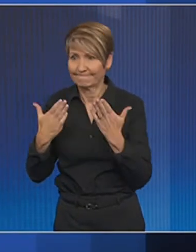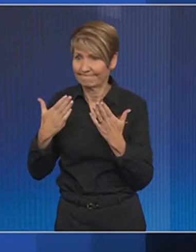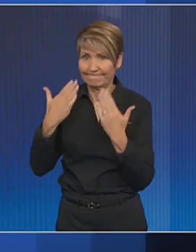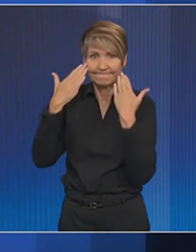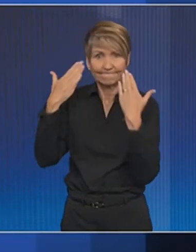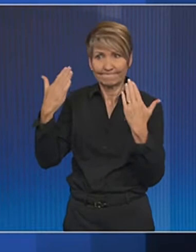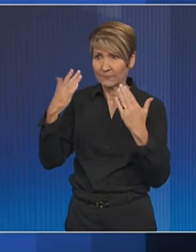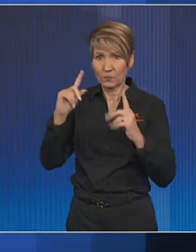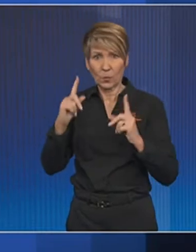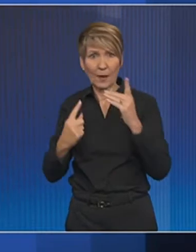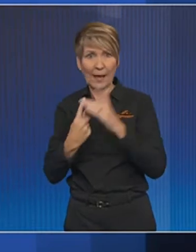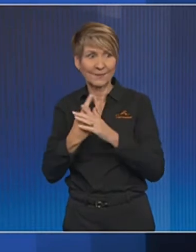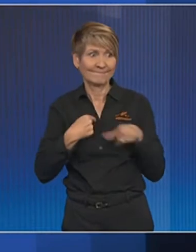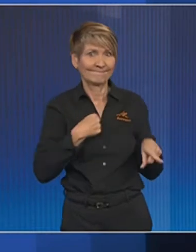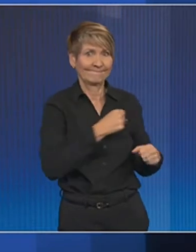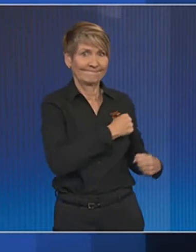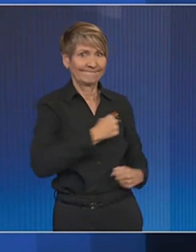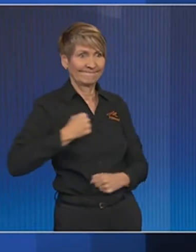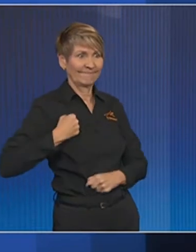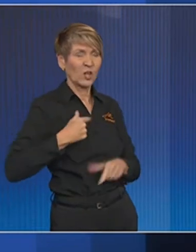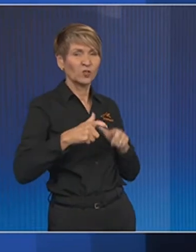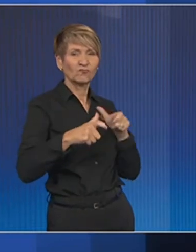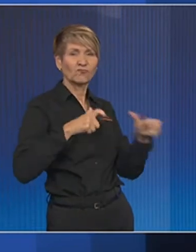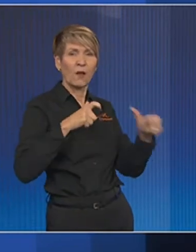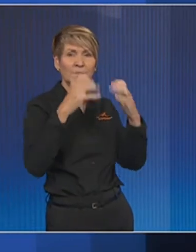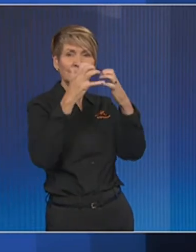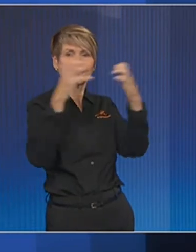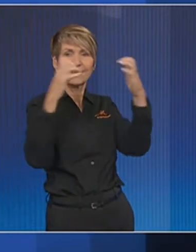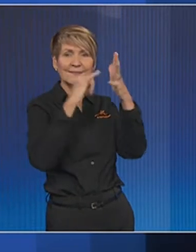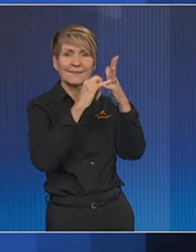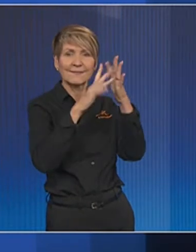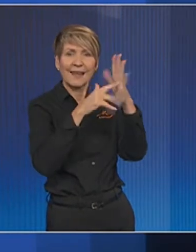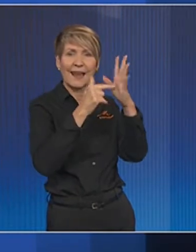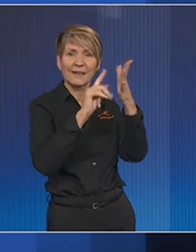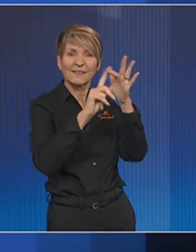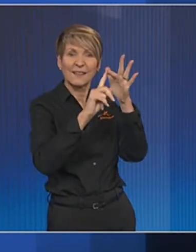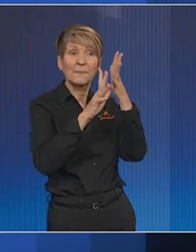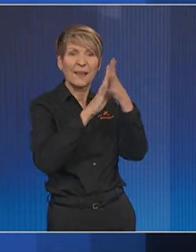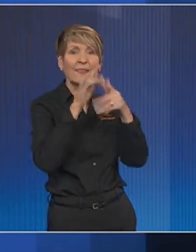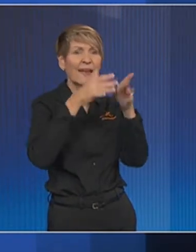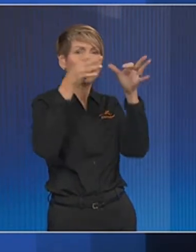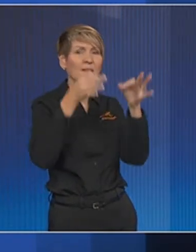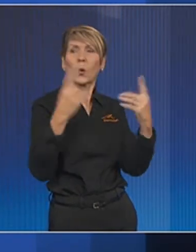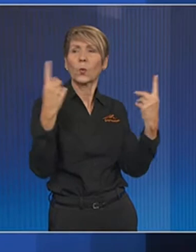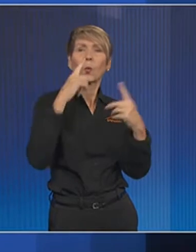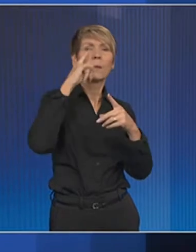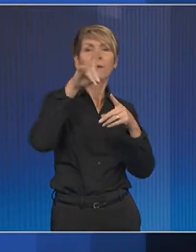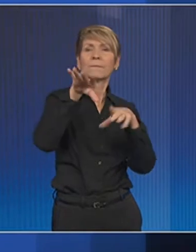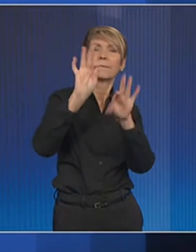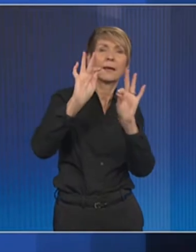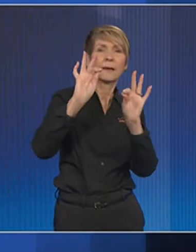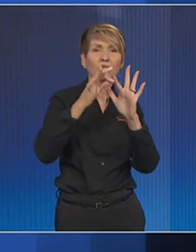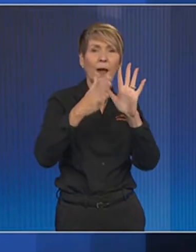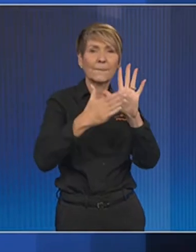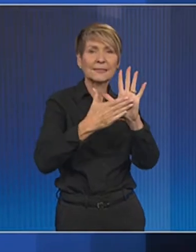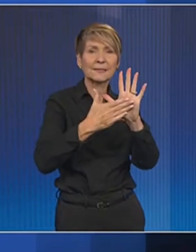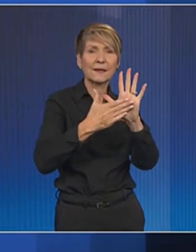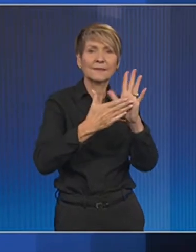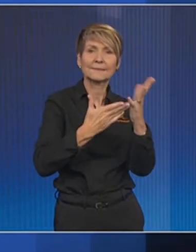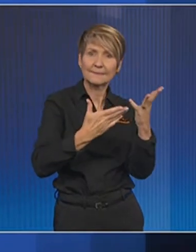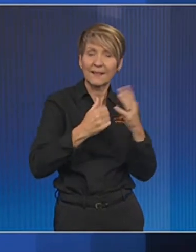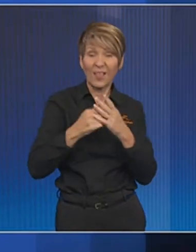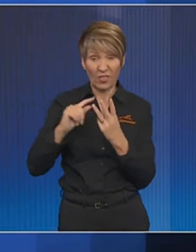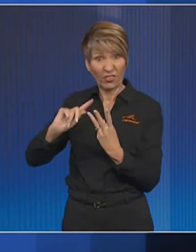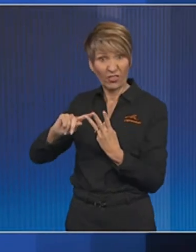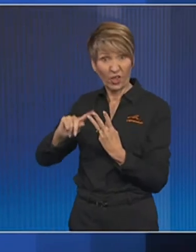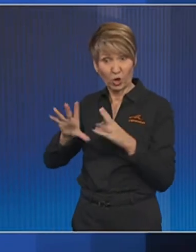because the military-controlled Senate also gets to vote for who ultimately becomes Prime Minister. And then there's another force at